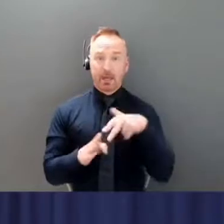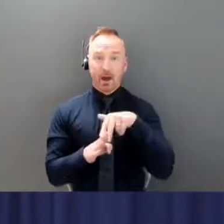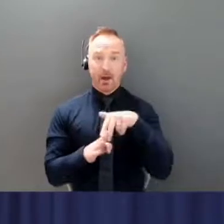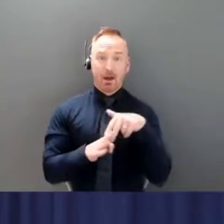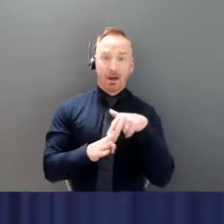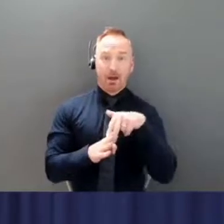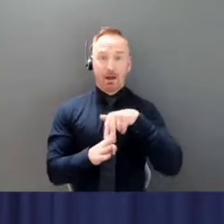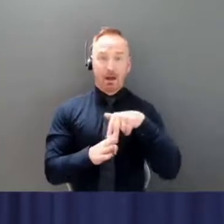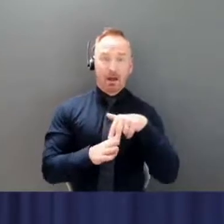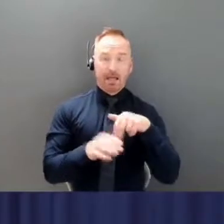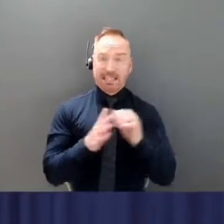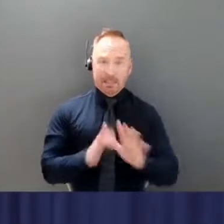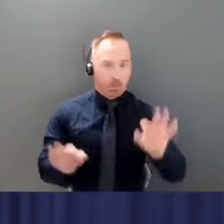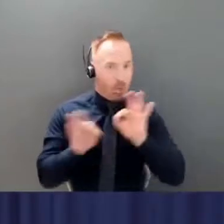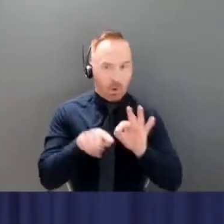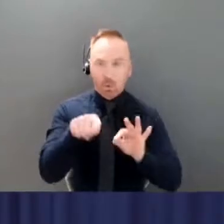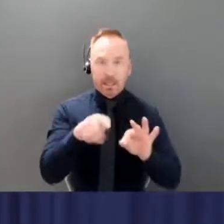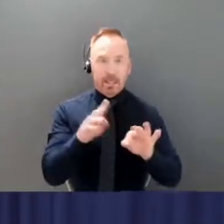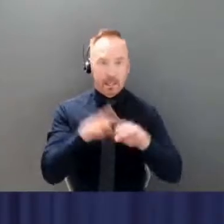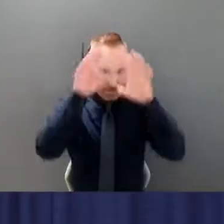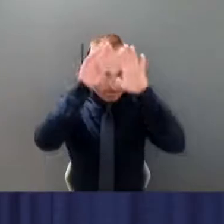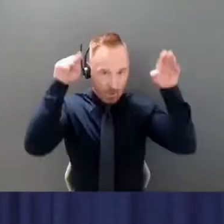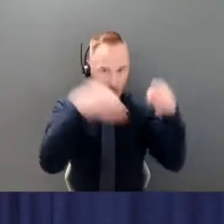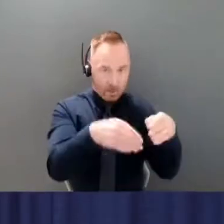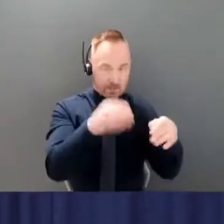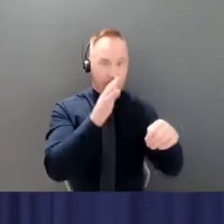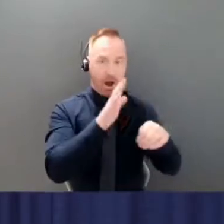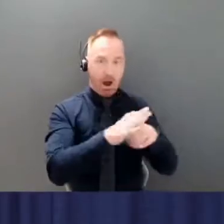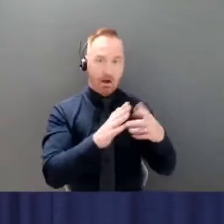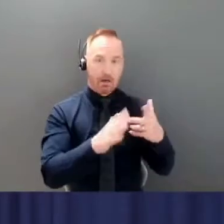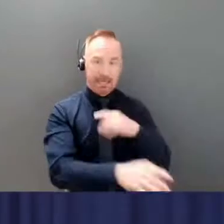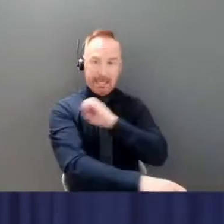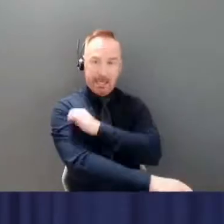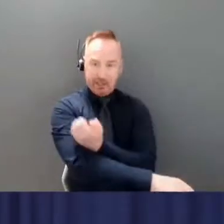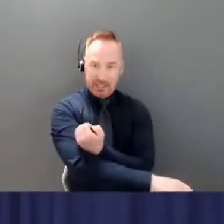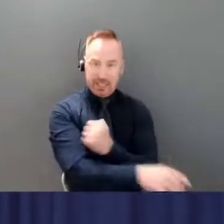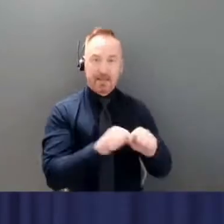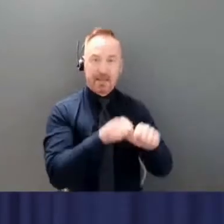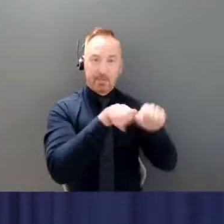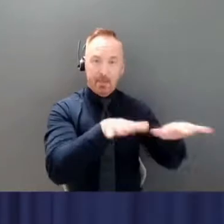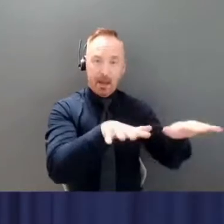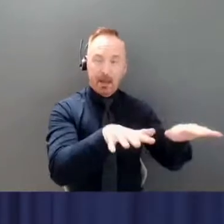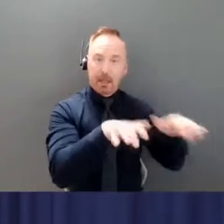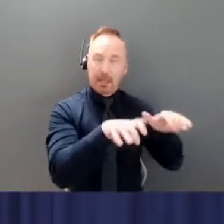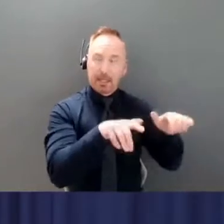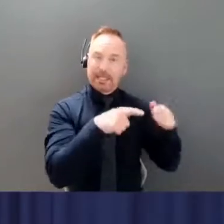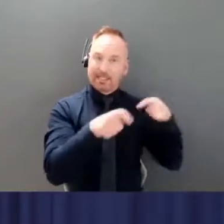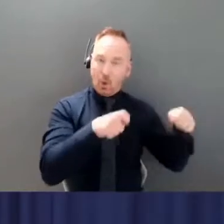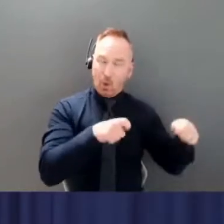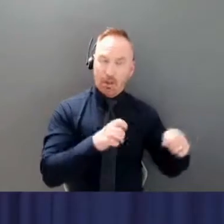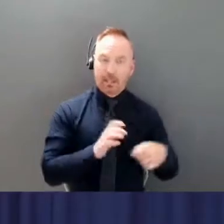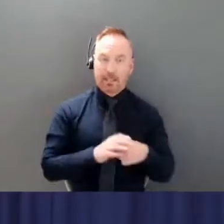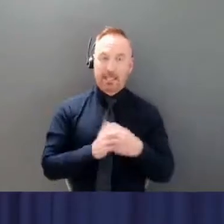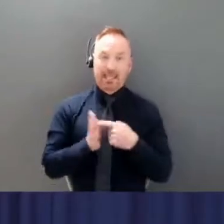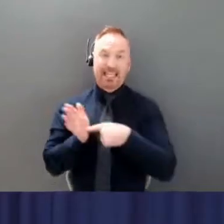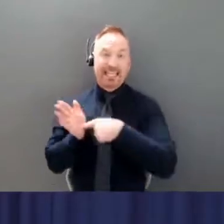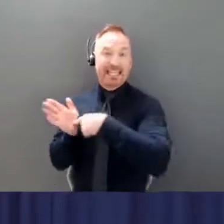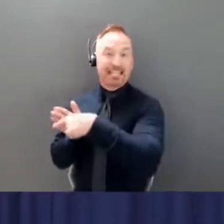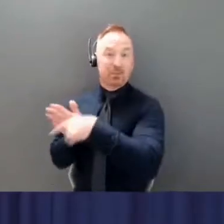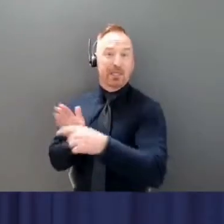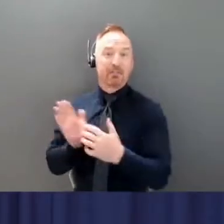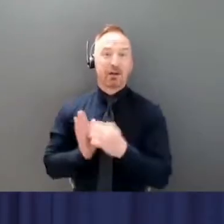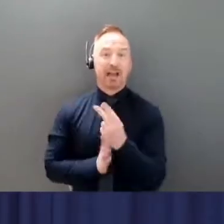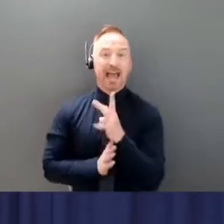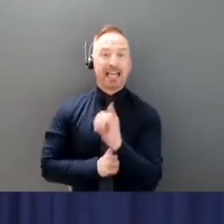on containing this outbreak. Earlier this week, Dr. Hanley recommended that parents keep their